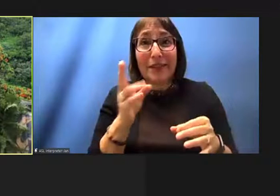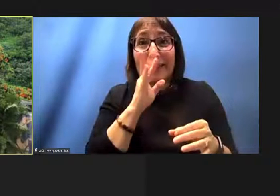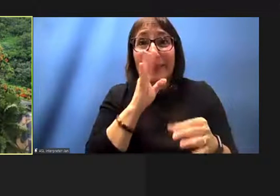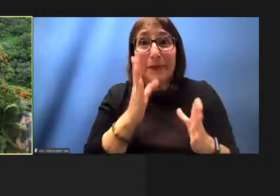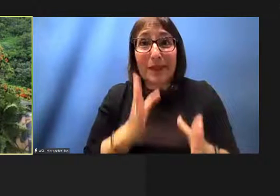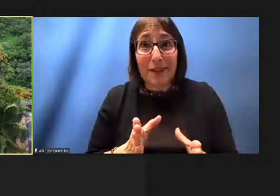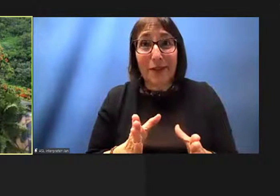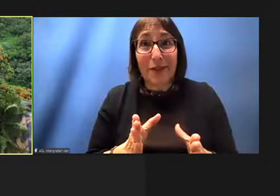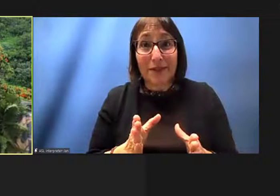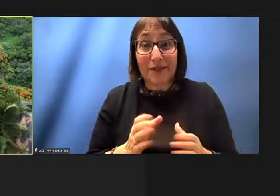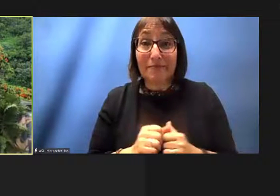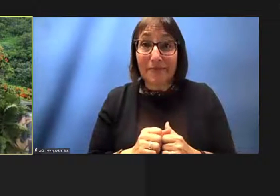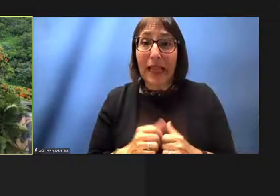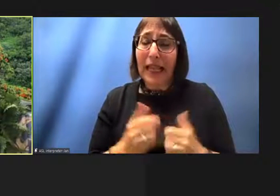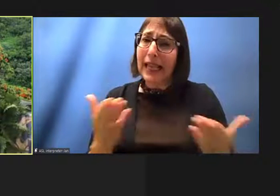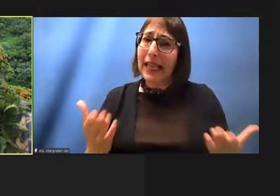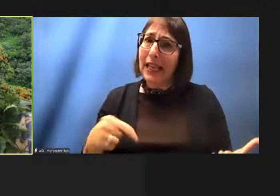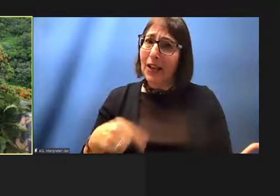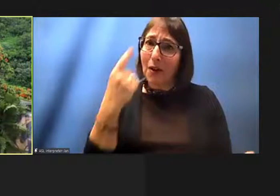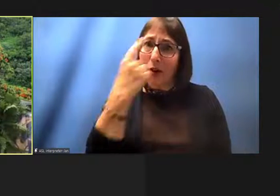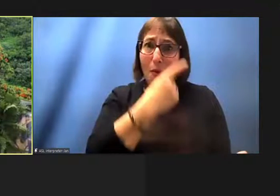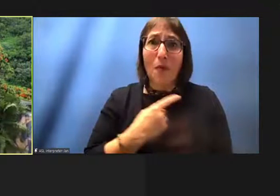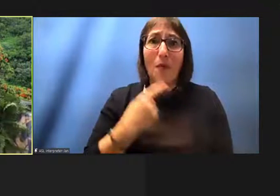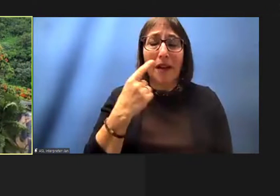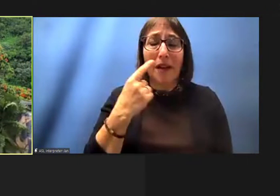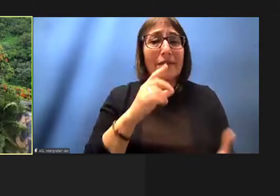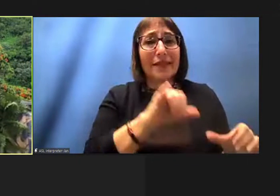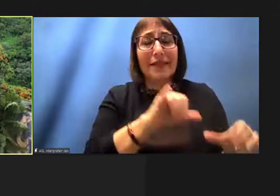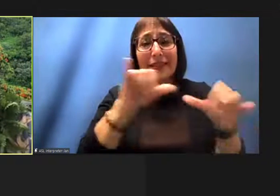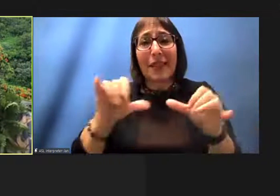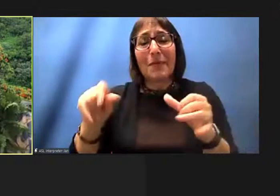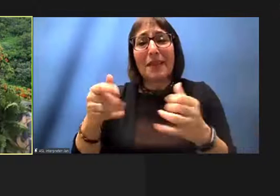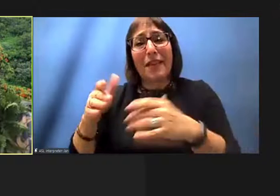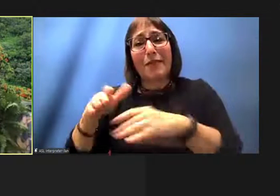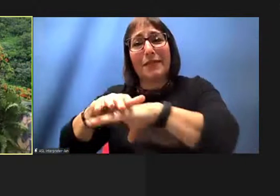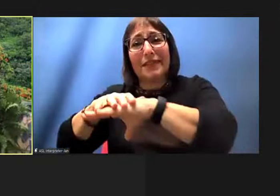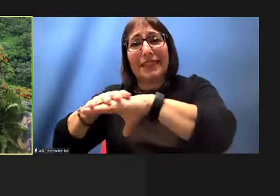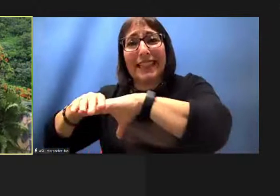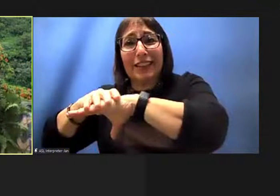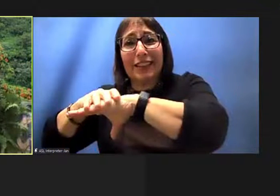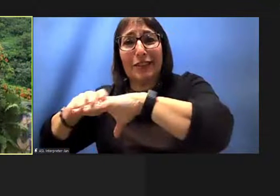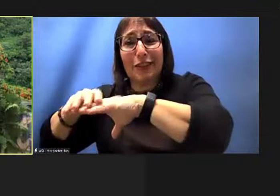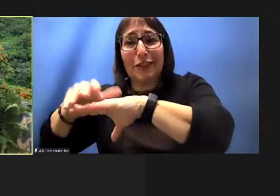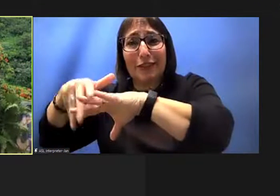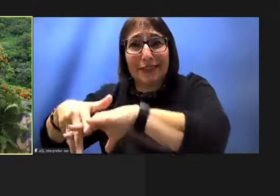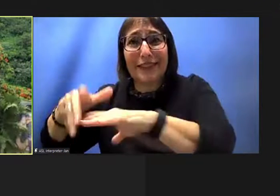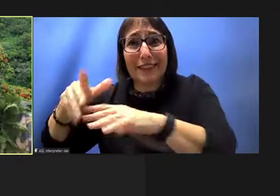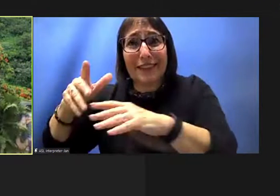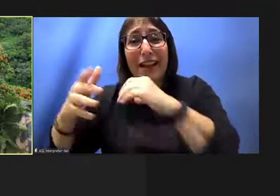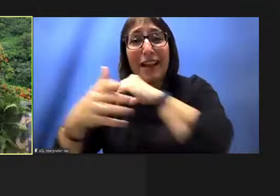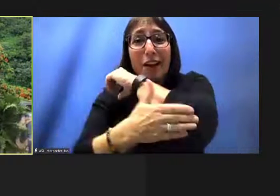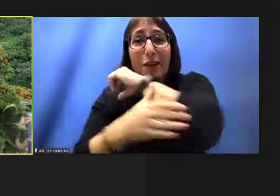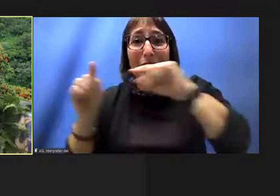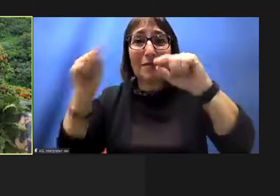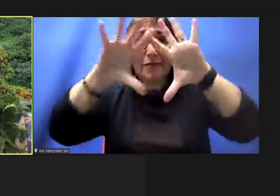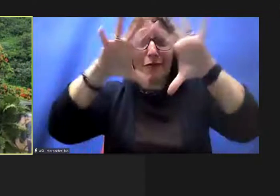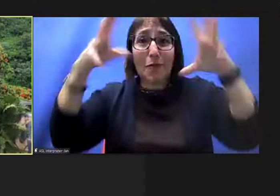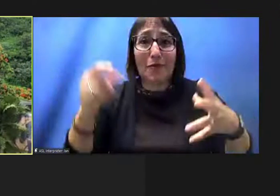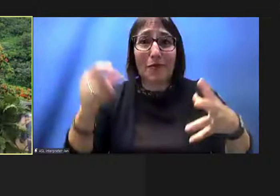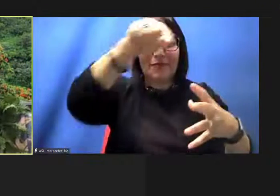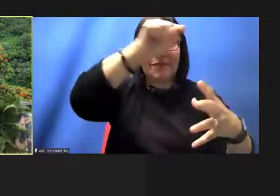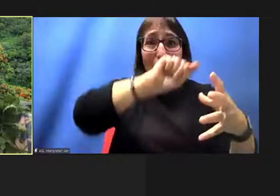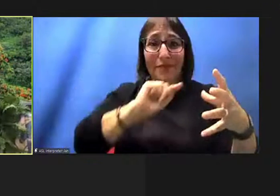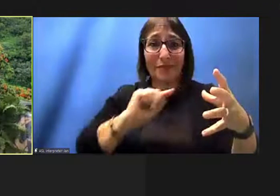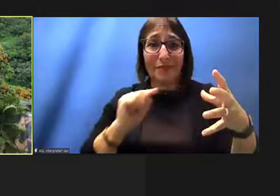presume in many uh indigenous uh uh countries of the world where we have our